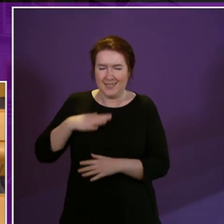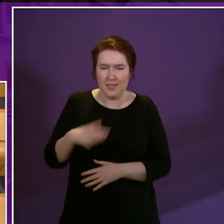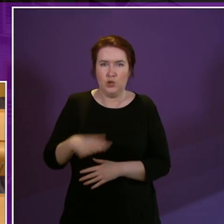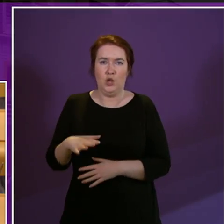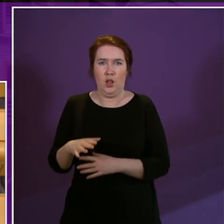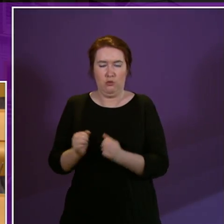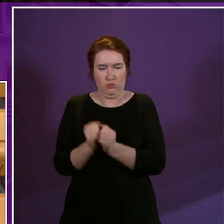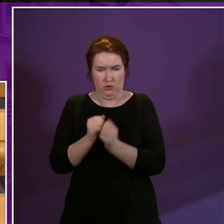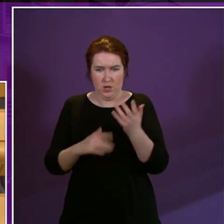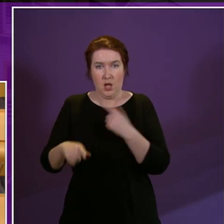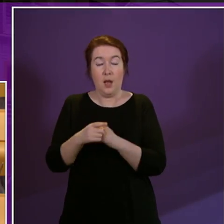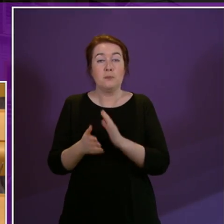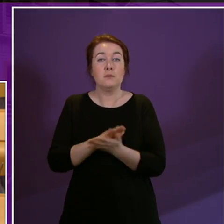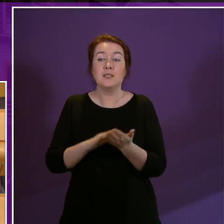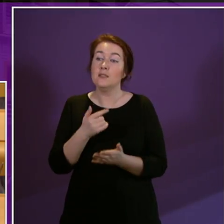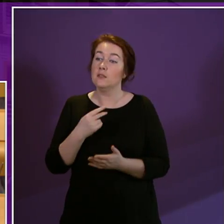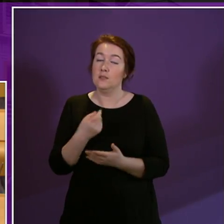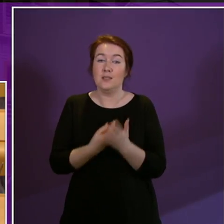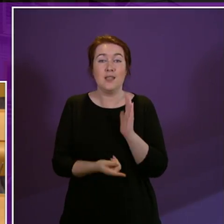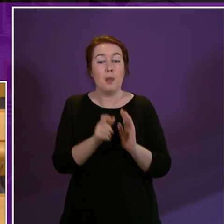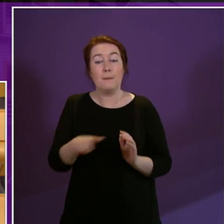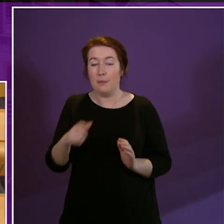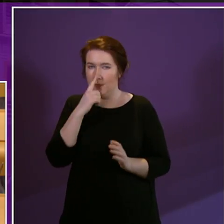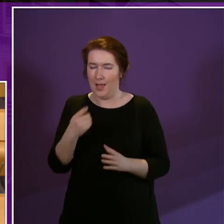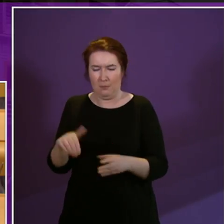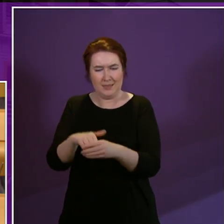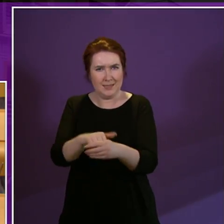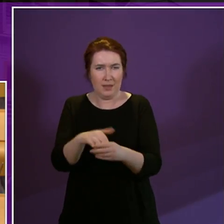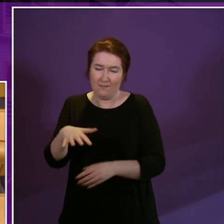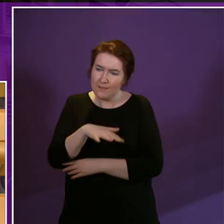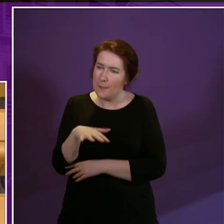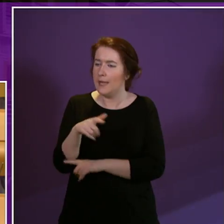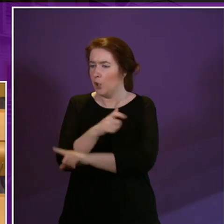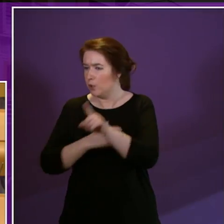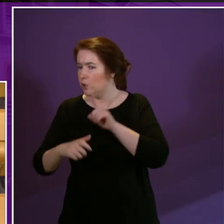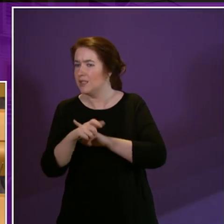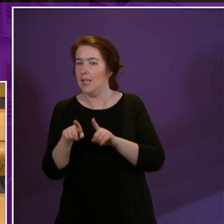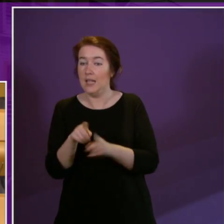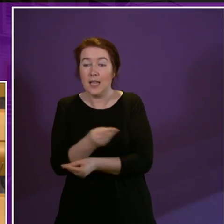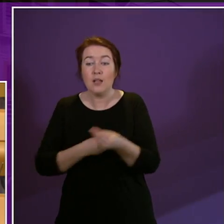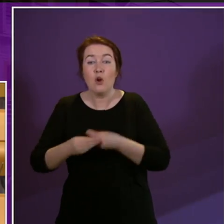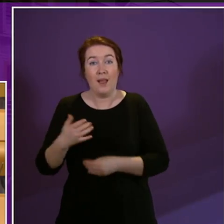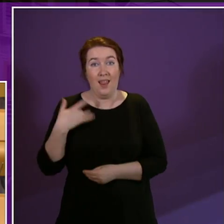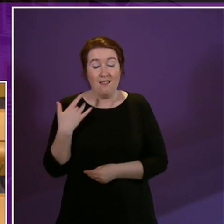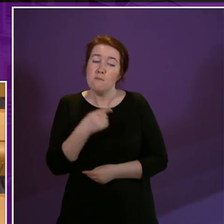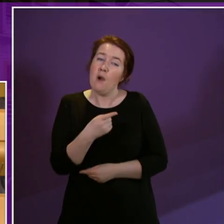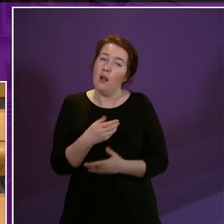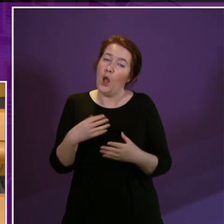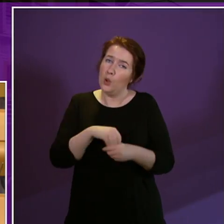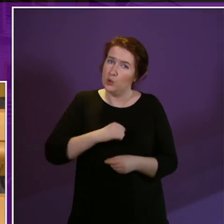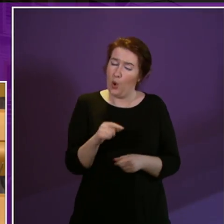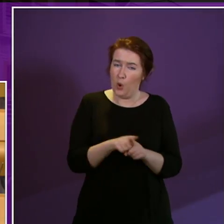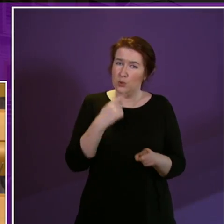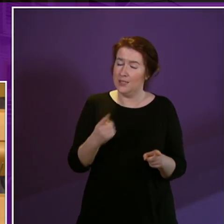to enable disabled people to participate in family, community and economic life. But they go on to talk about